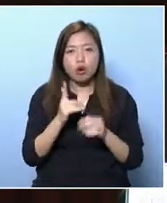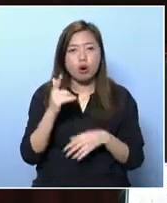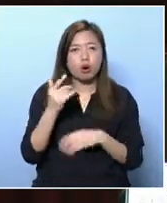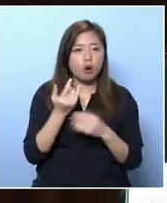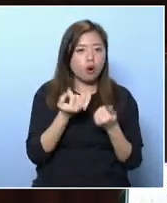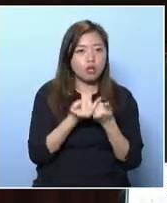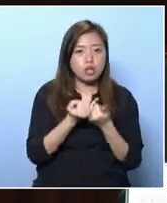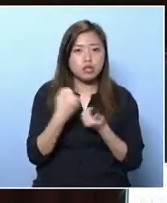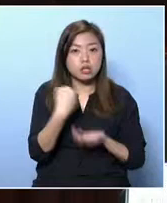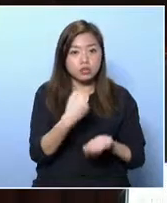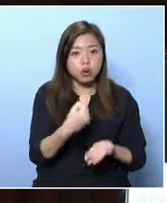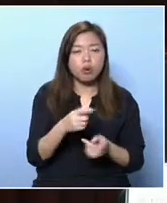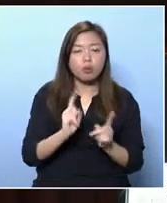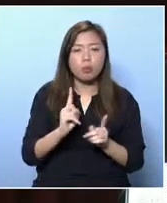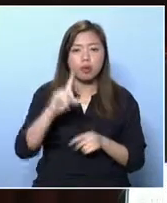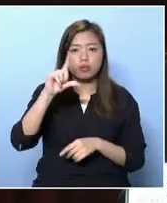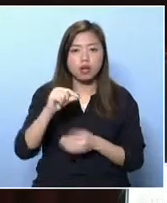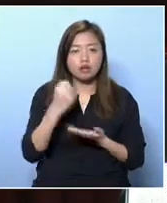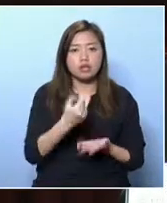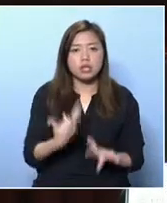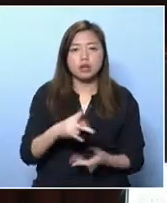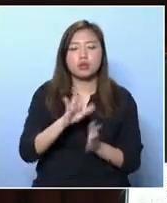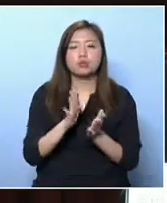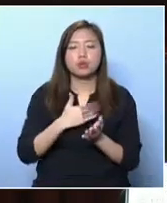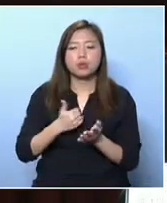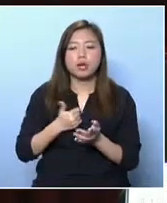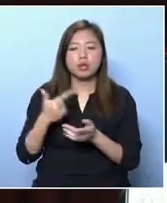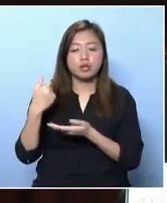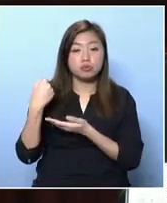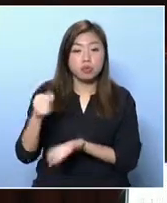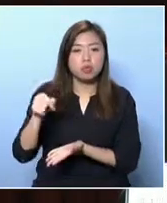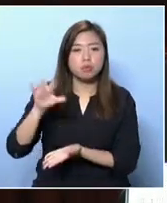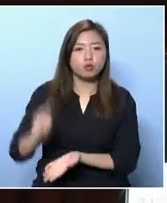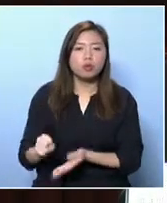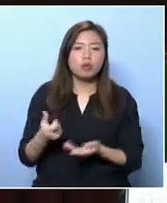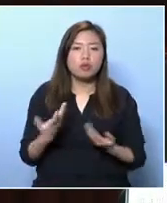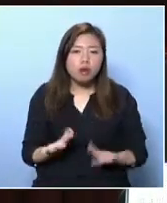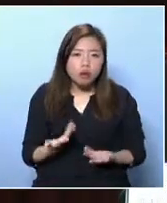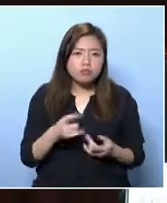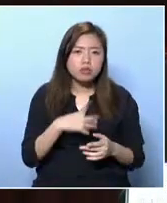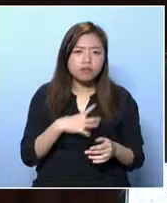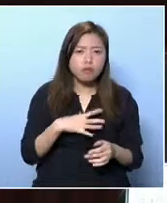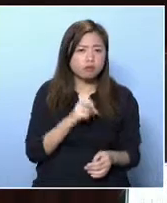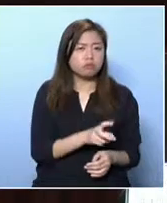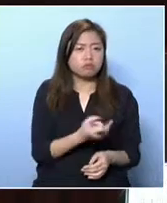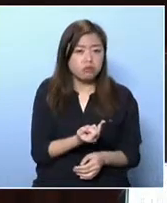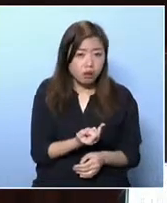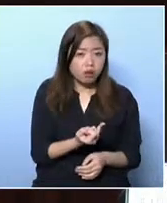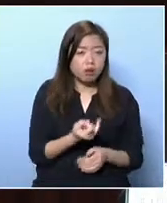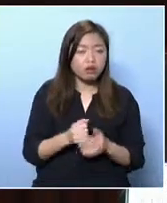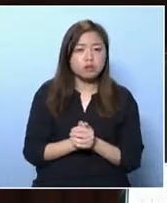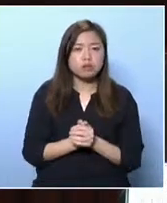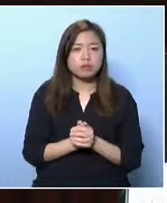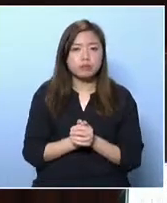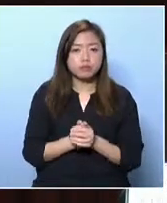subsidies and allowances for school children, and for working people, there is also